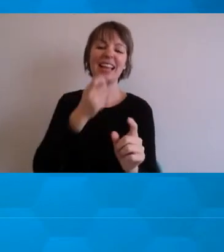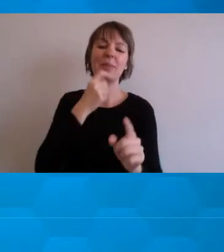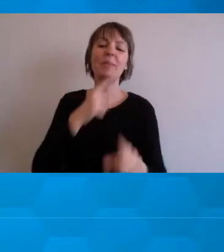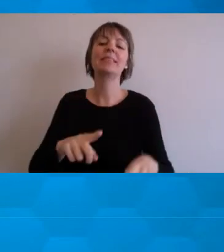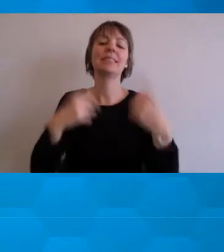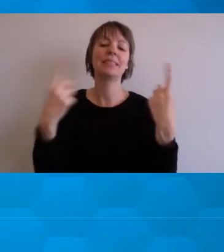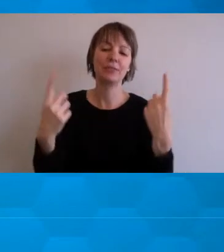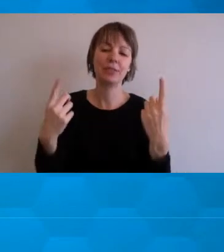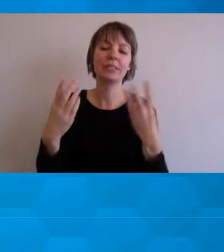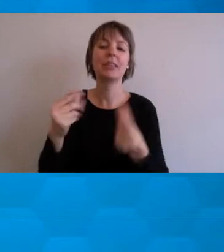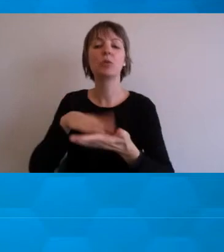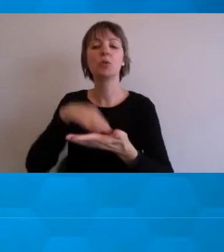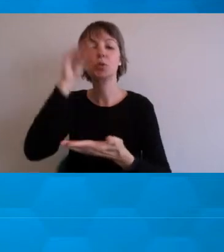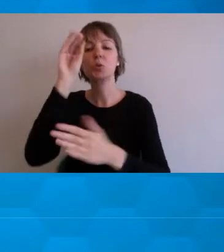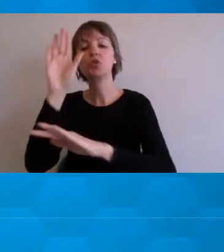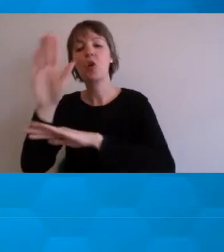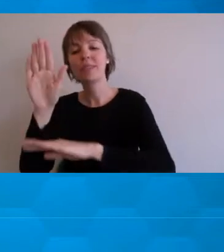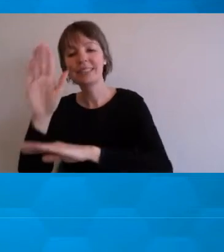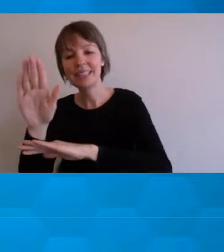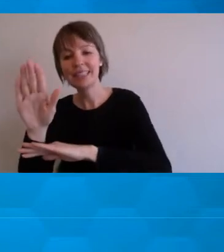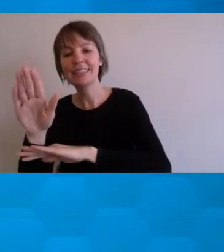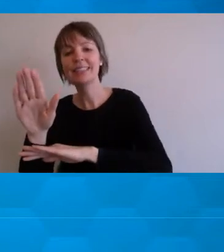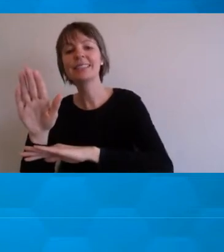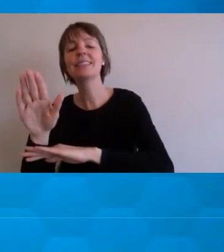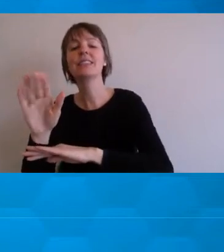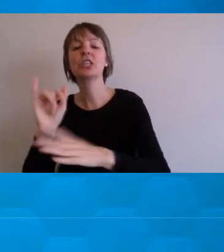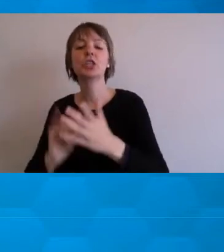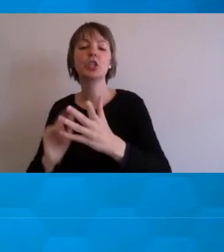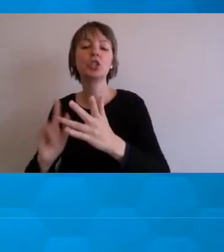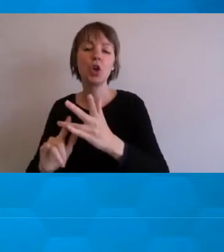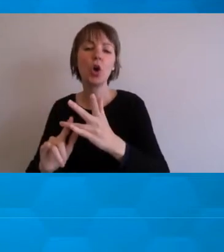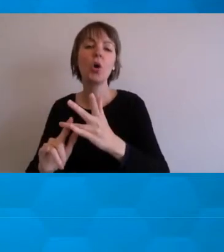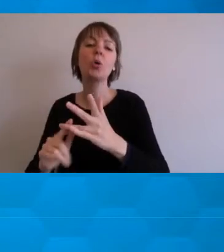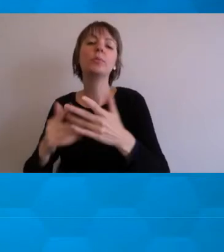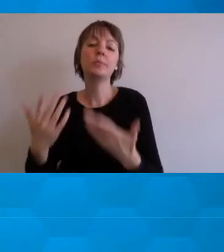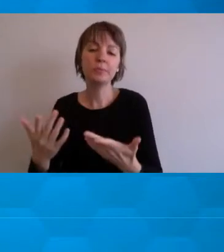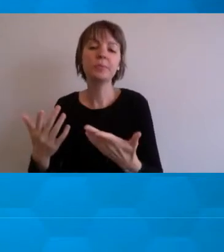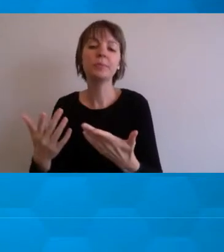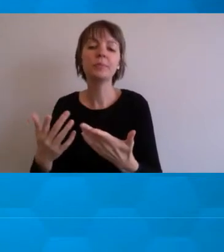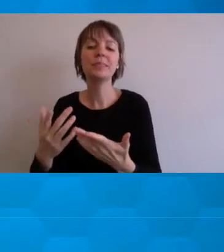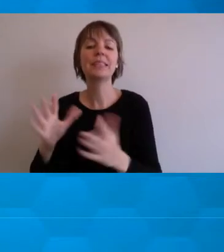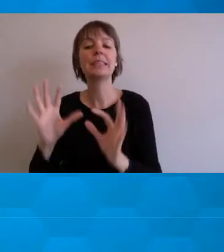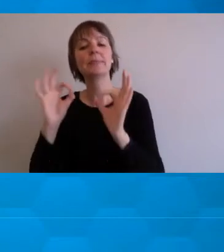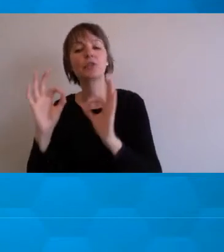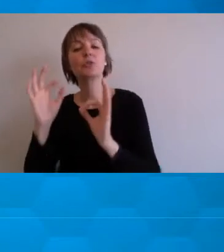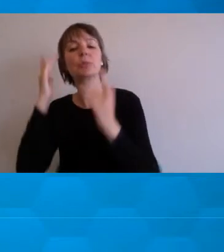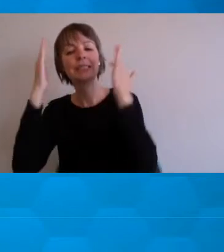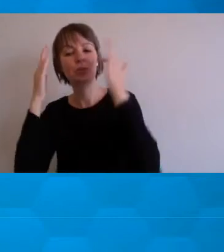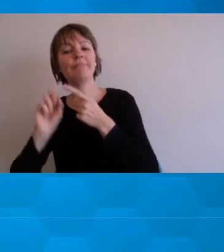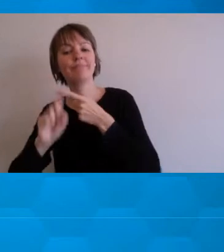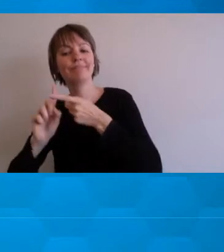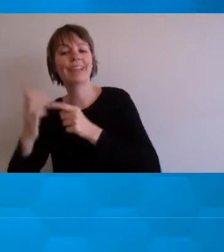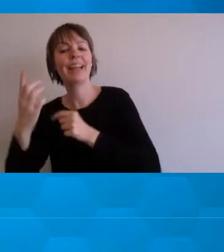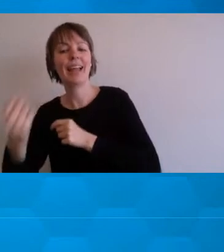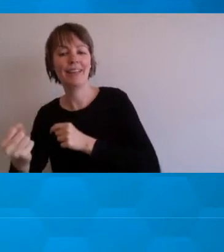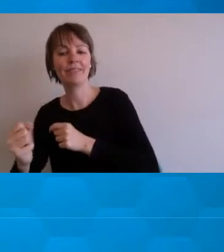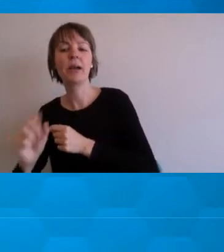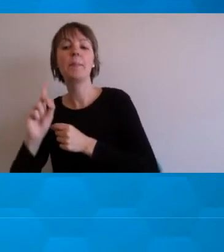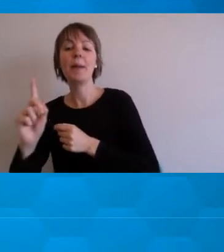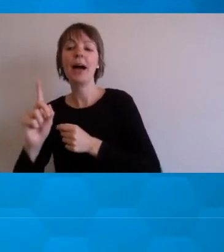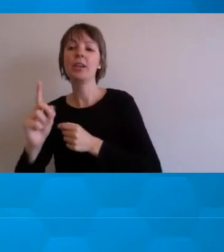reasons that special considerations occur. But there was still that ability for a lot of preemptive and proactive